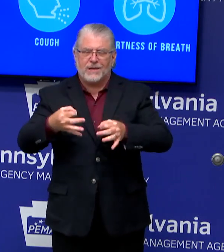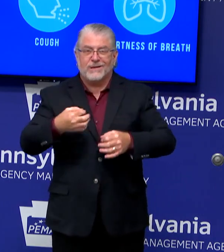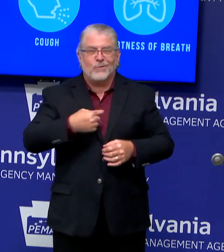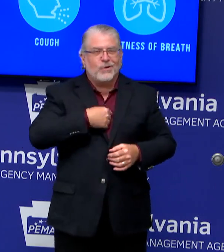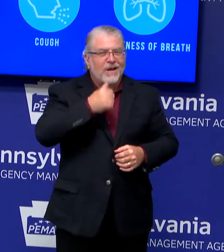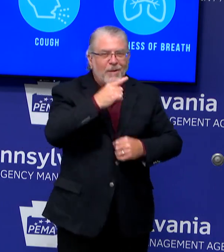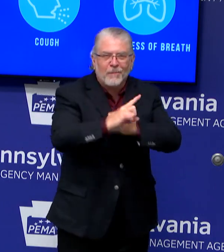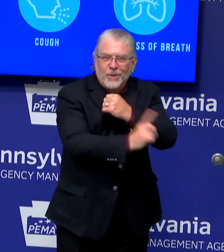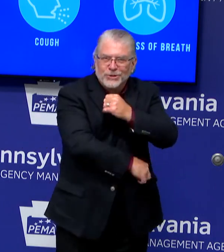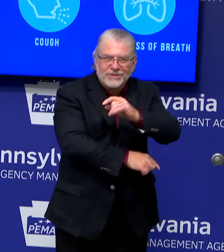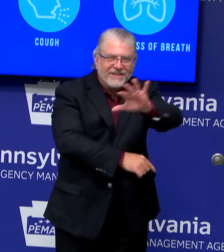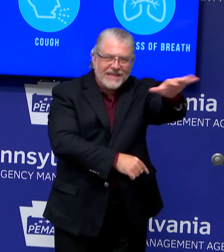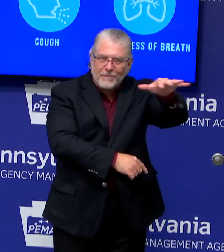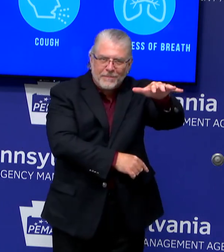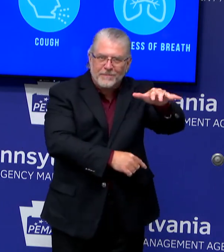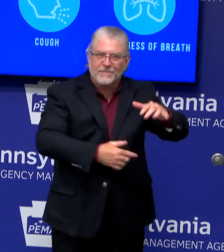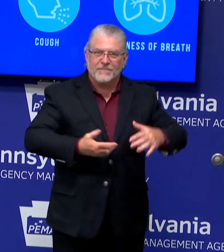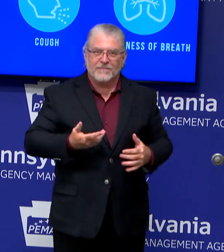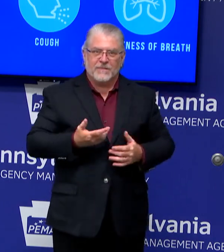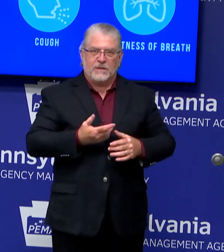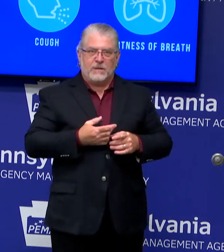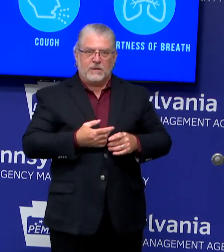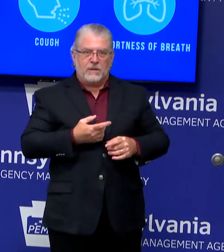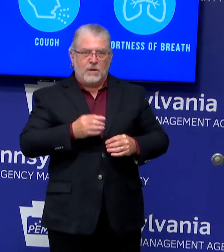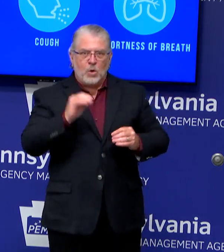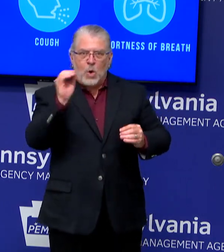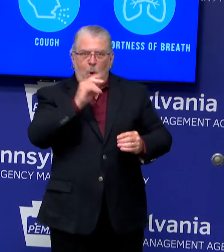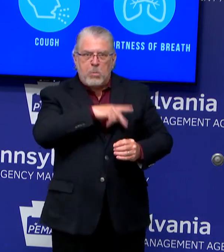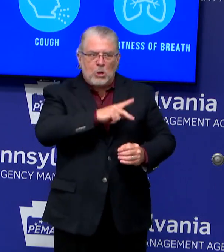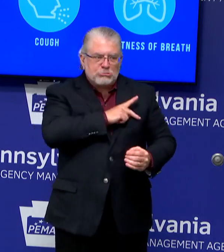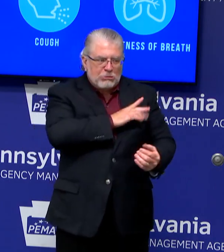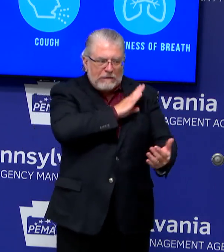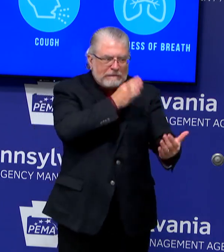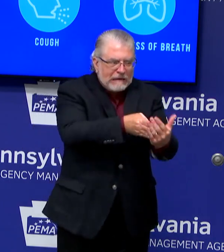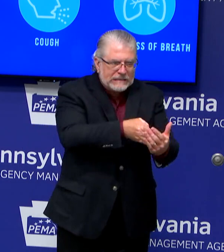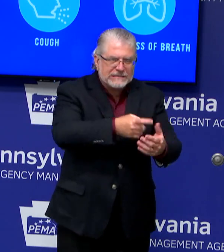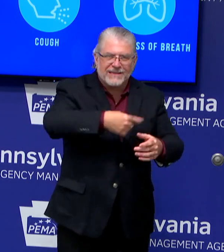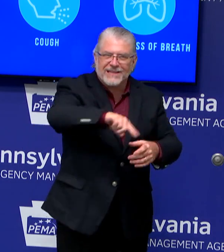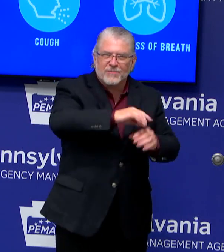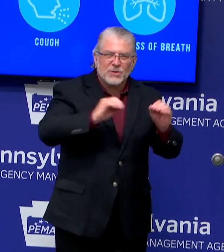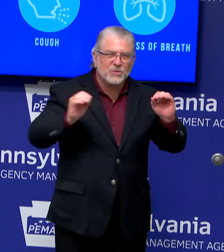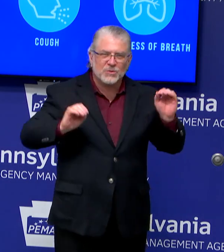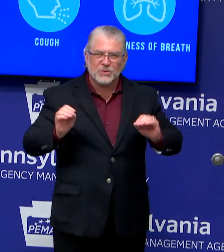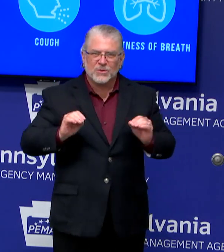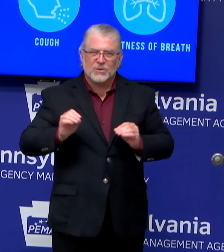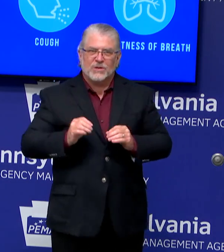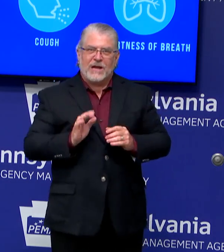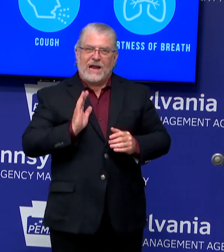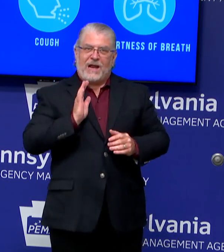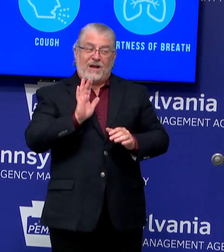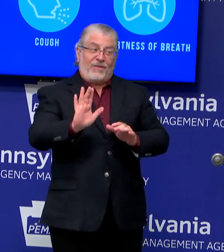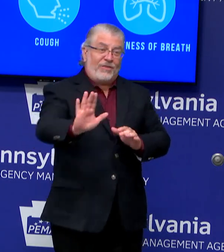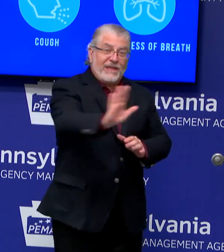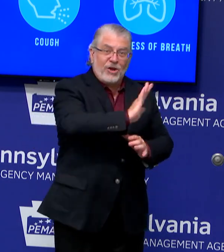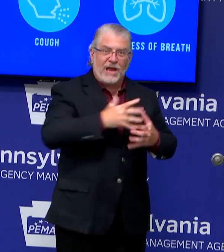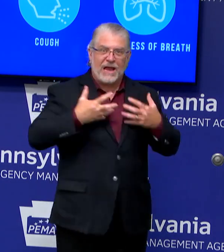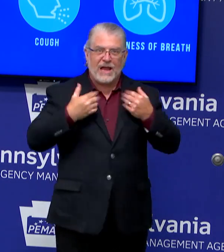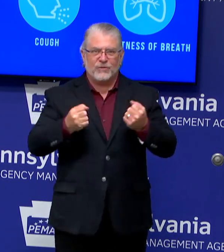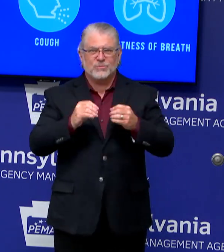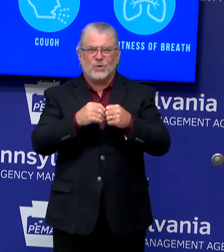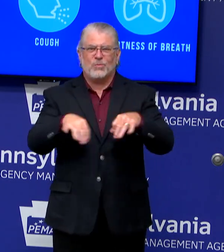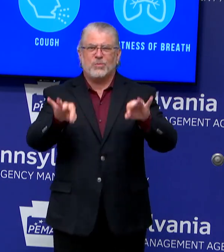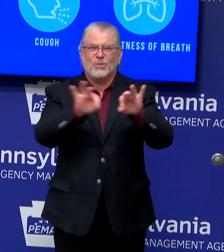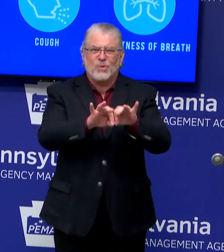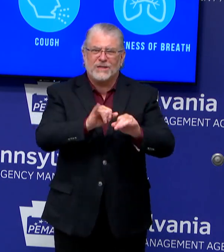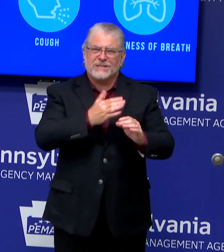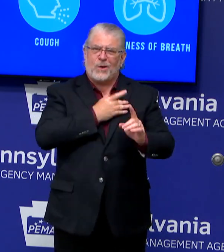this is personal. This is just public health and the numbers. And we're trying, as the governor has said countless times, we're just trying to keep people safe. We want to make